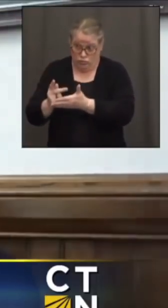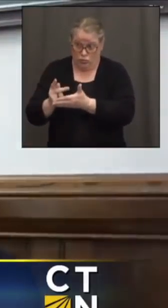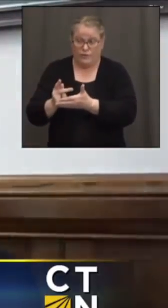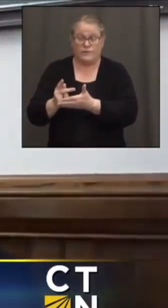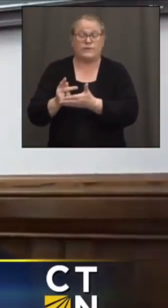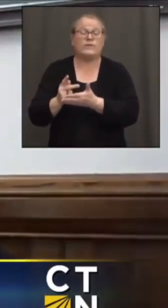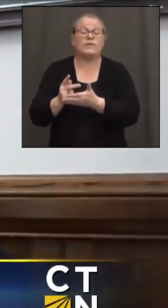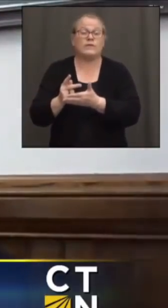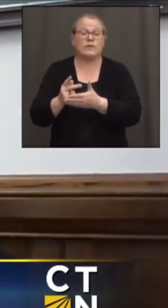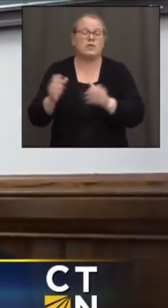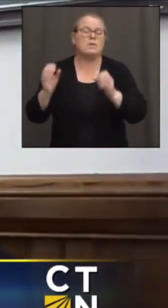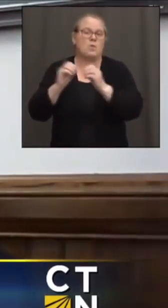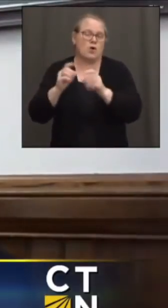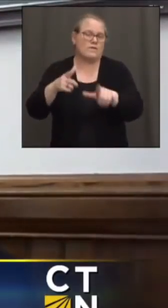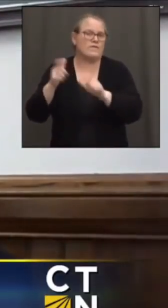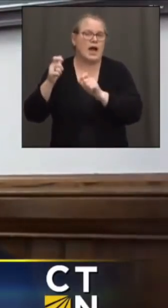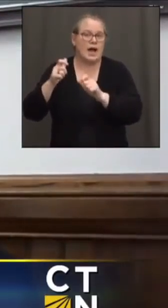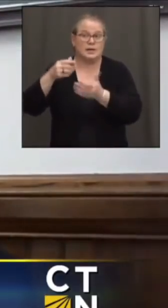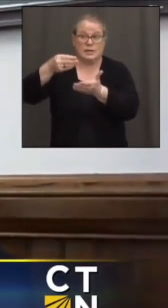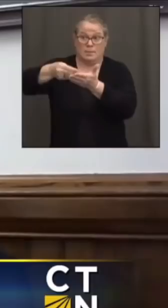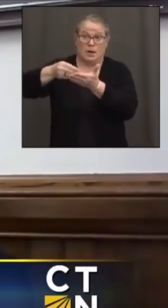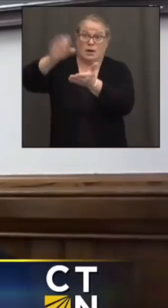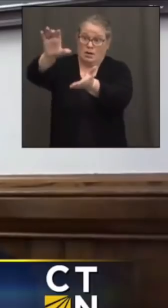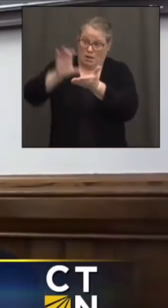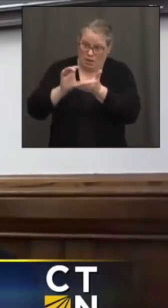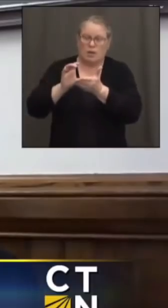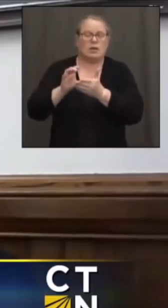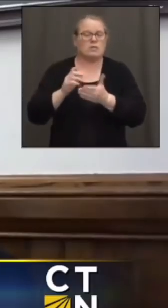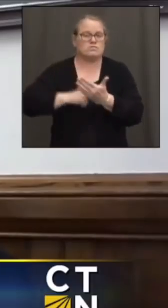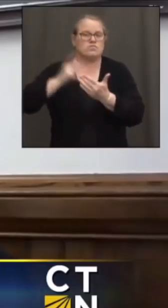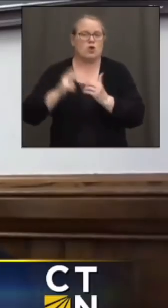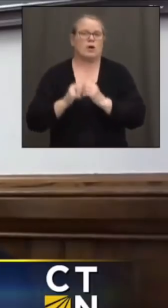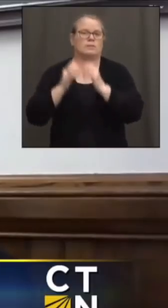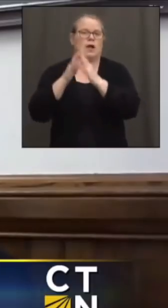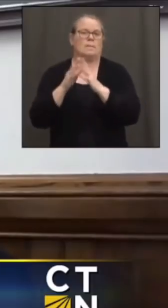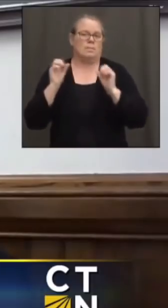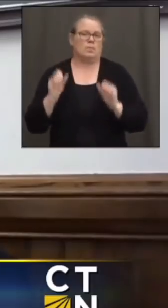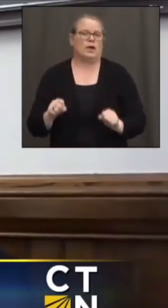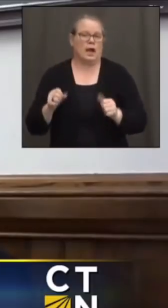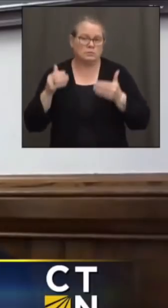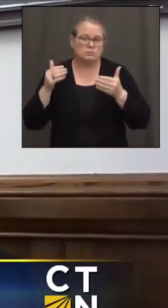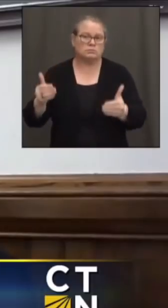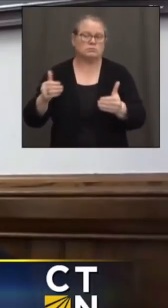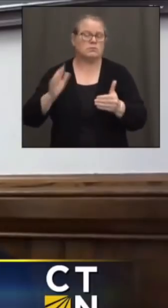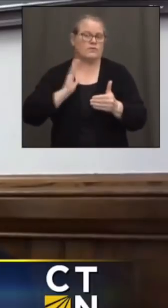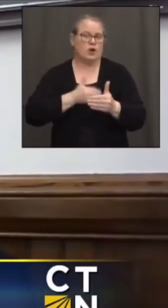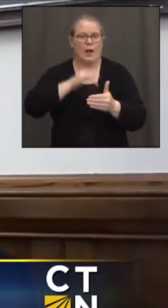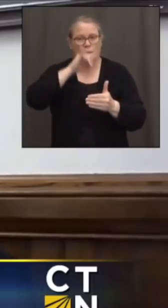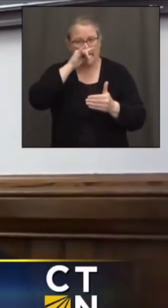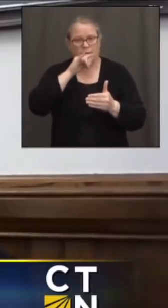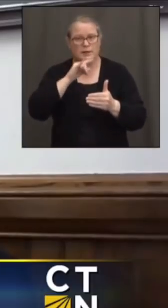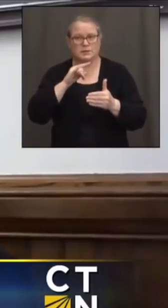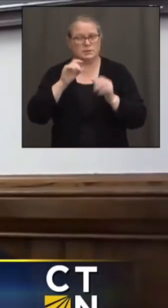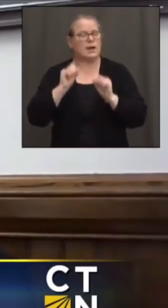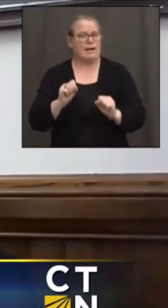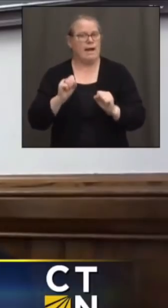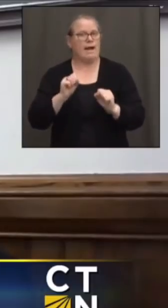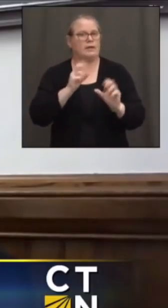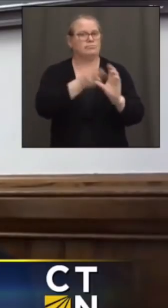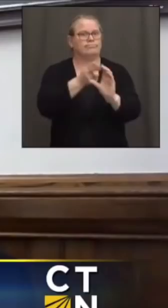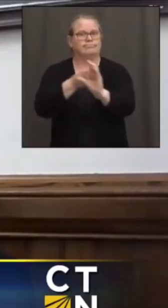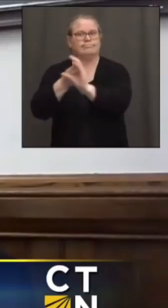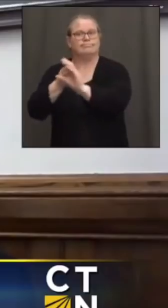presented to them, the quicker we can get these programs up and going and getting our kids in various programs